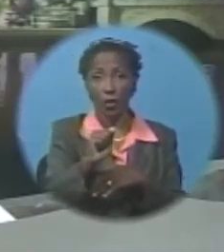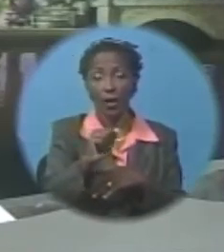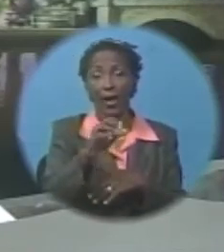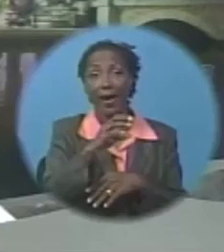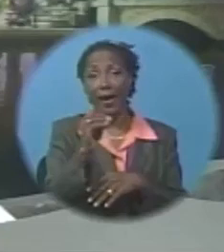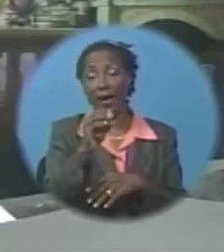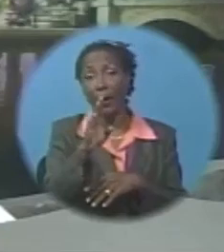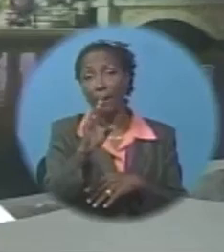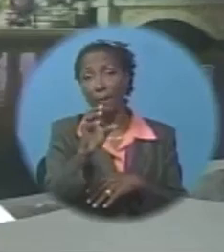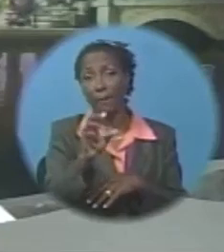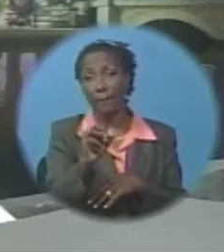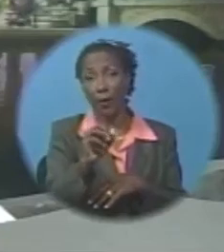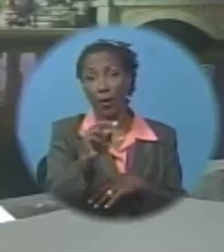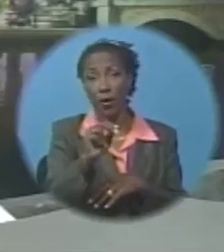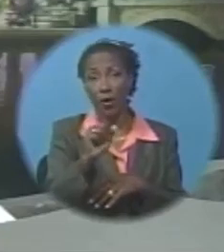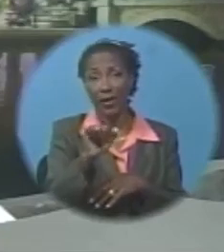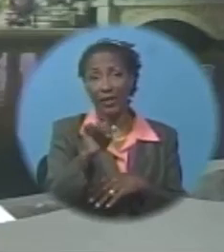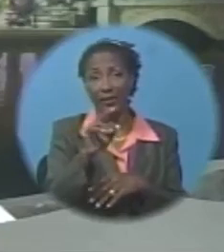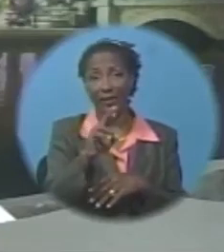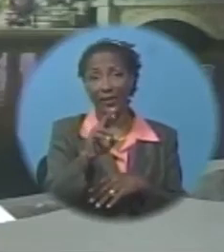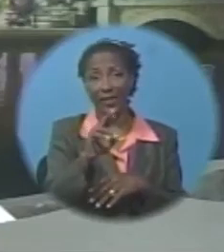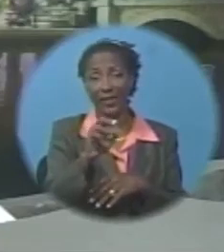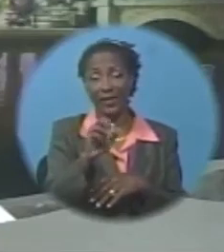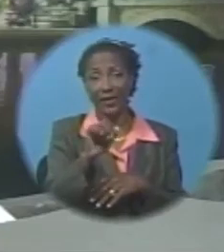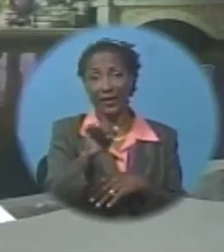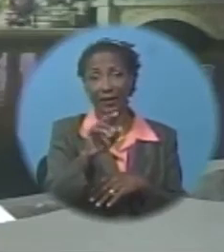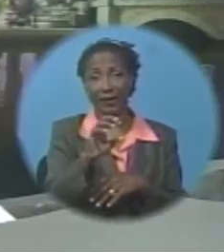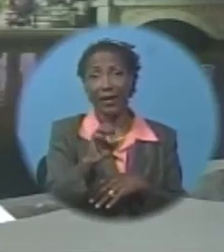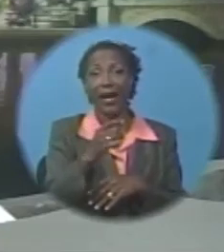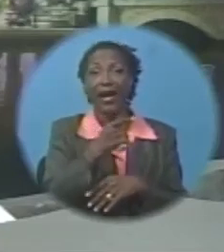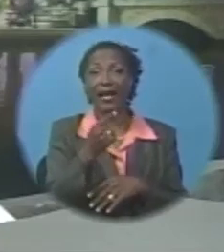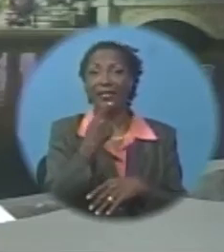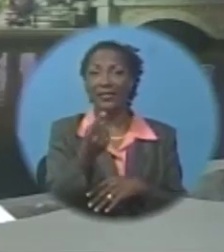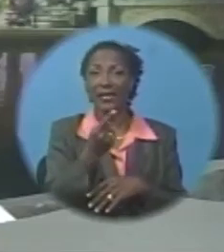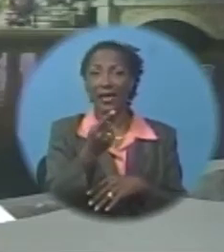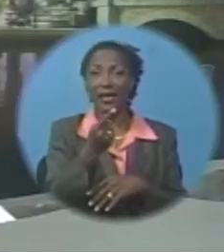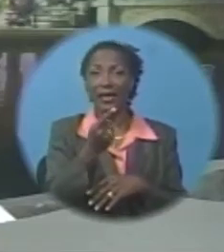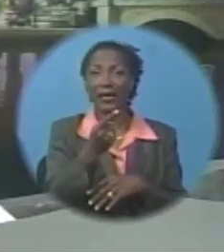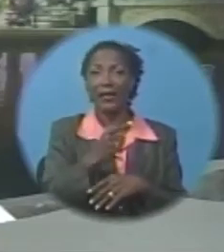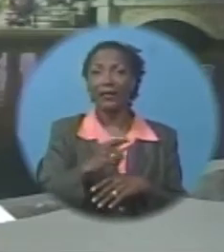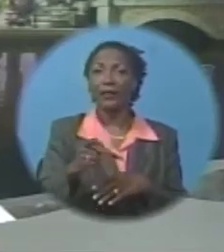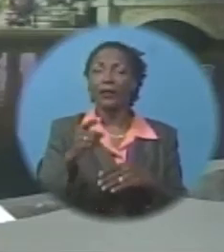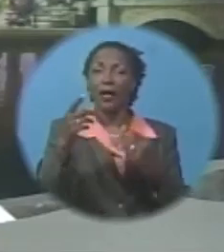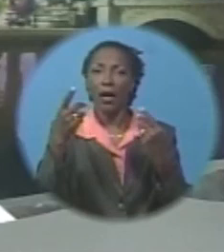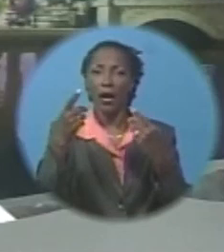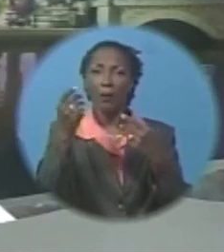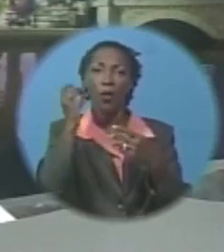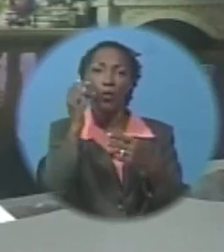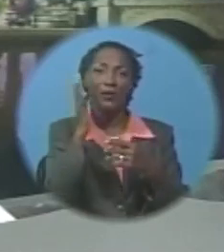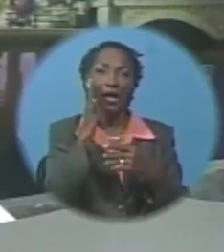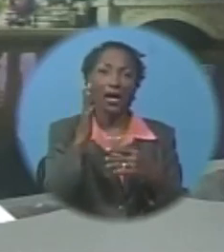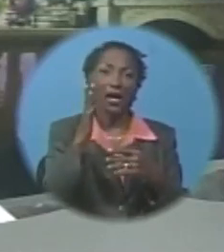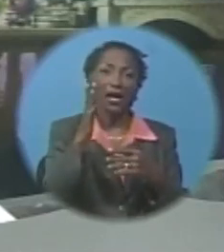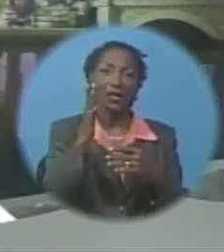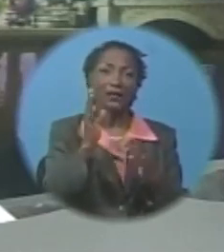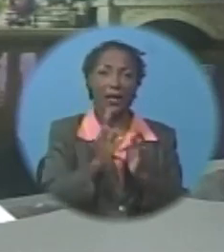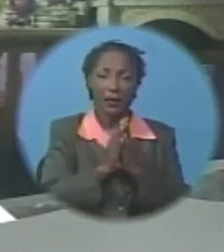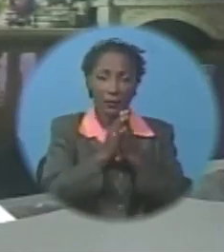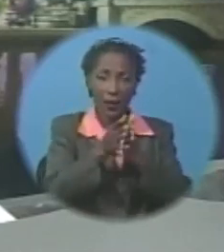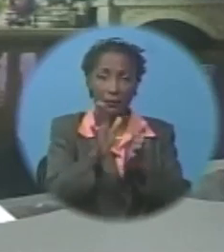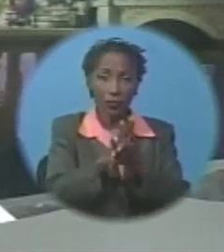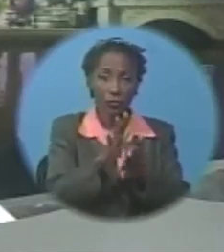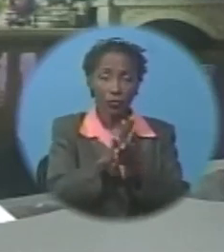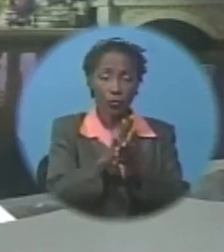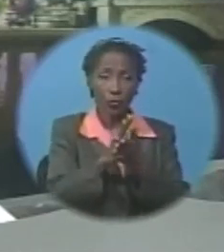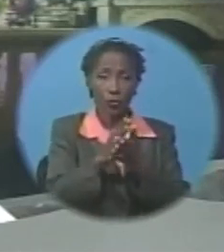shores. As a result, the Maritime Authority of Curaçao has urged the public hotels and dive schools to be on alert for the